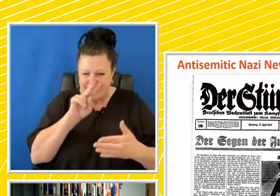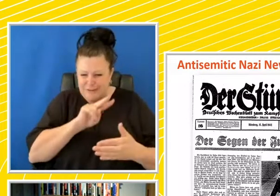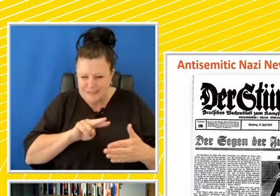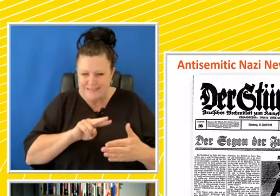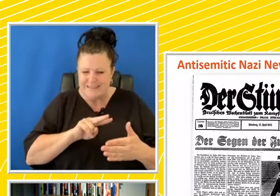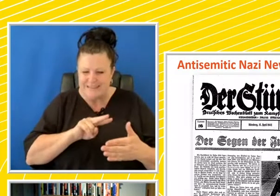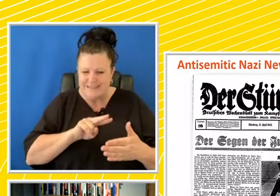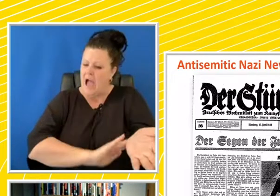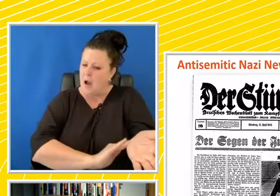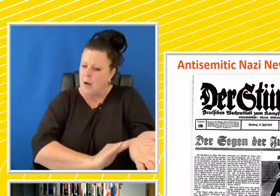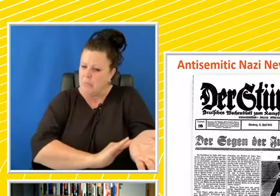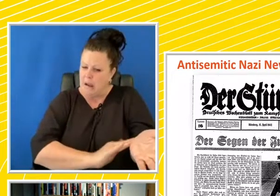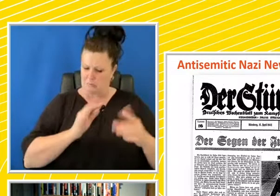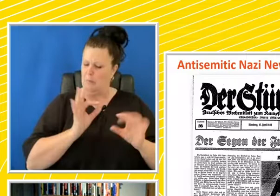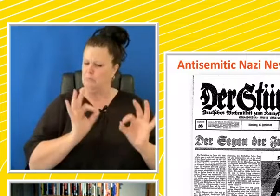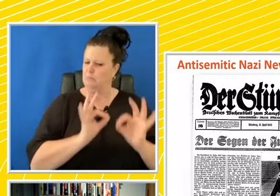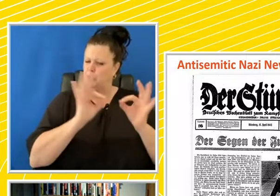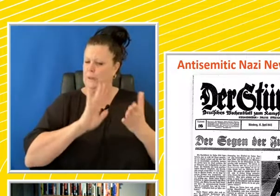The blood is pure. We are healthy.